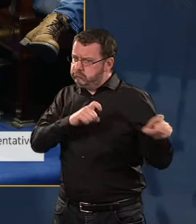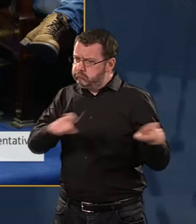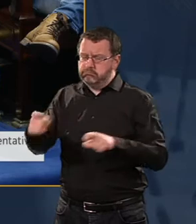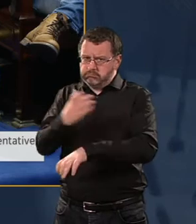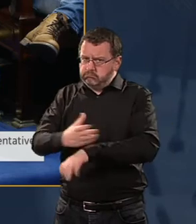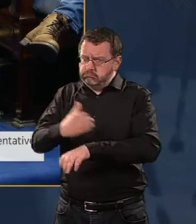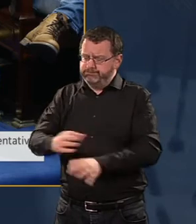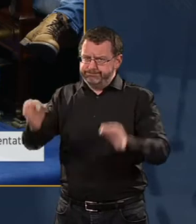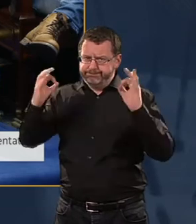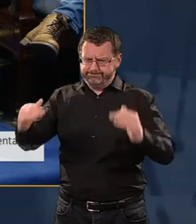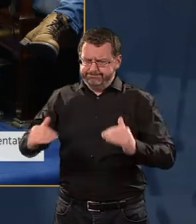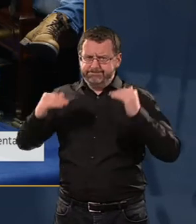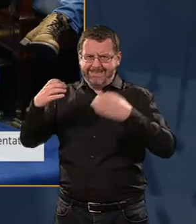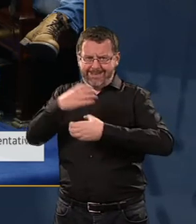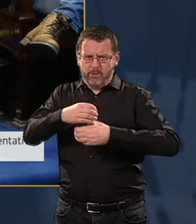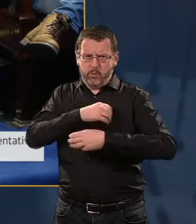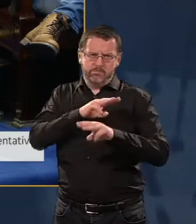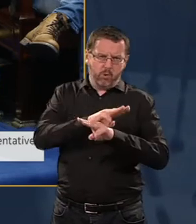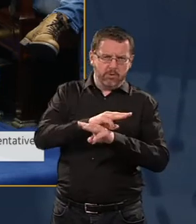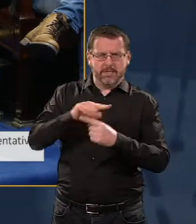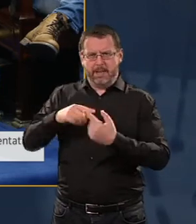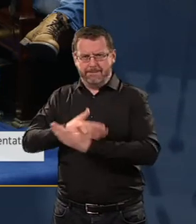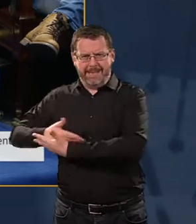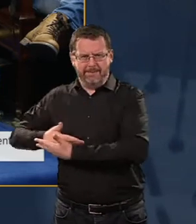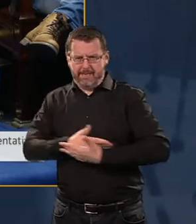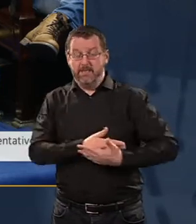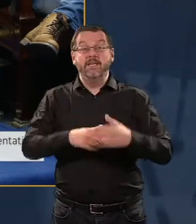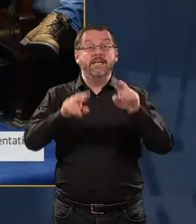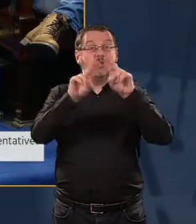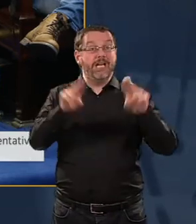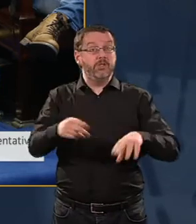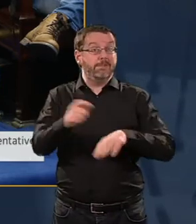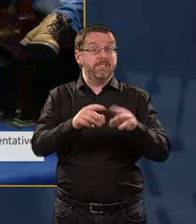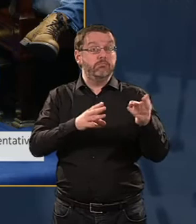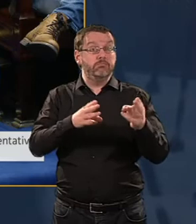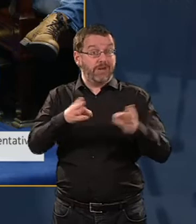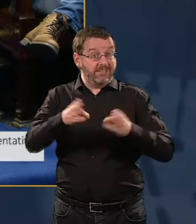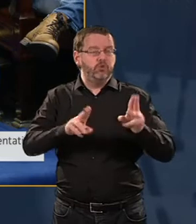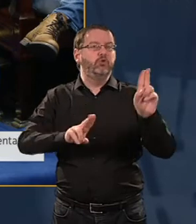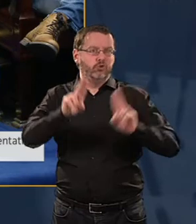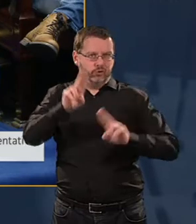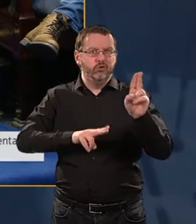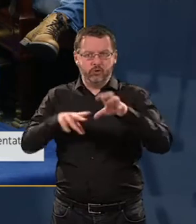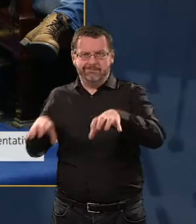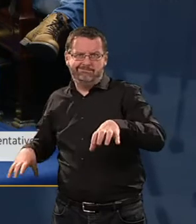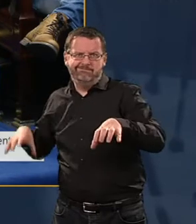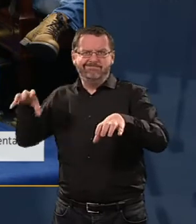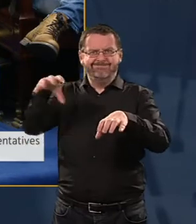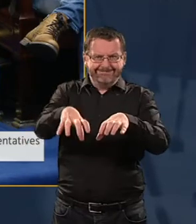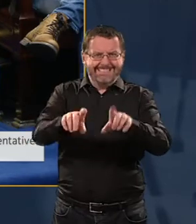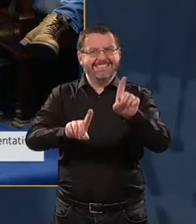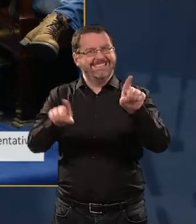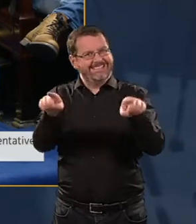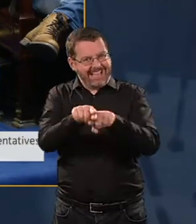and to babies, international best practice is for maternity hospitals to be situated on the same campus